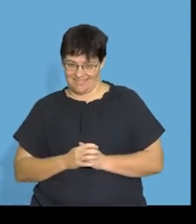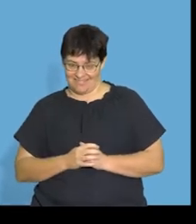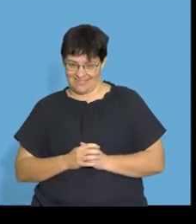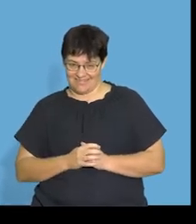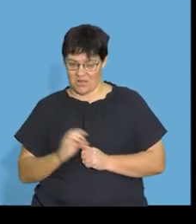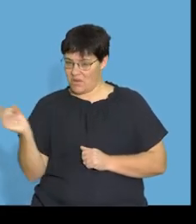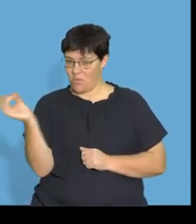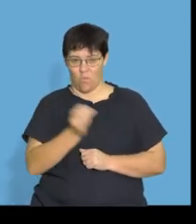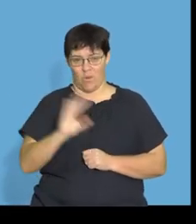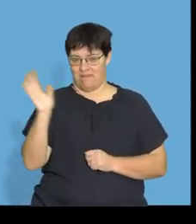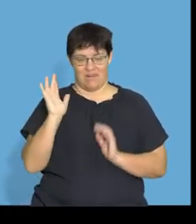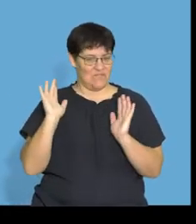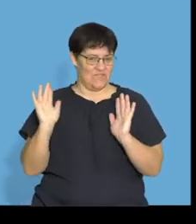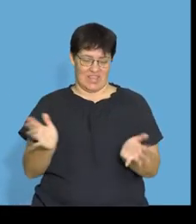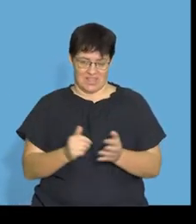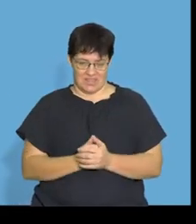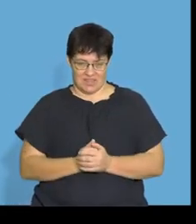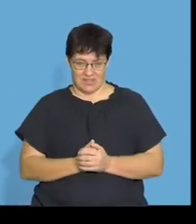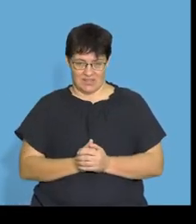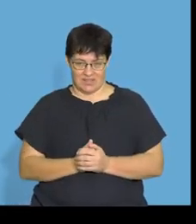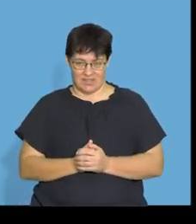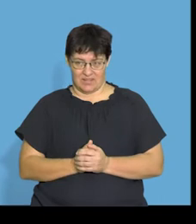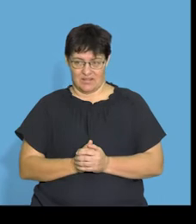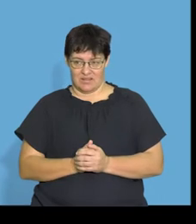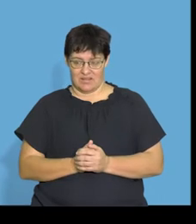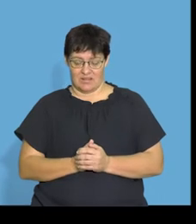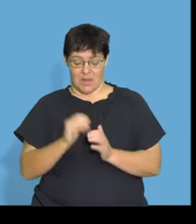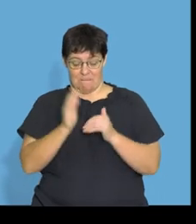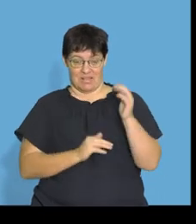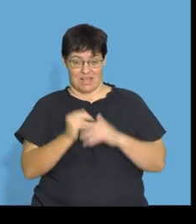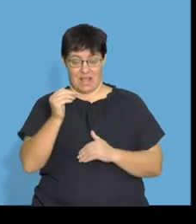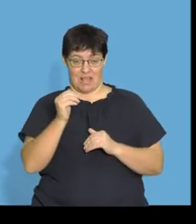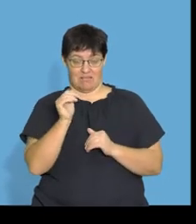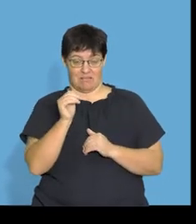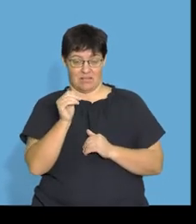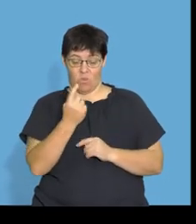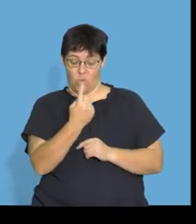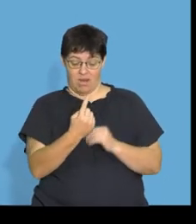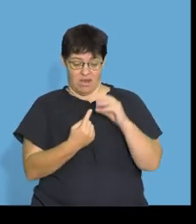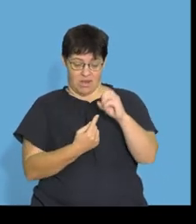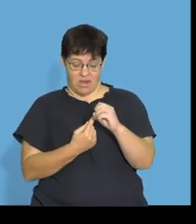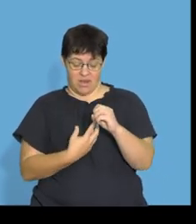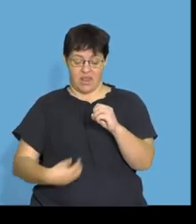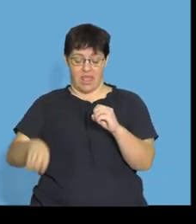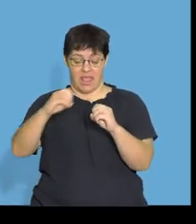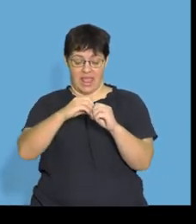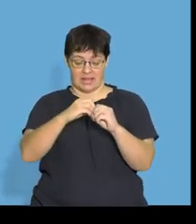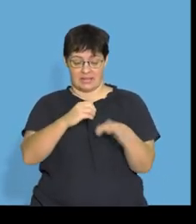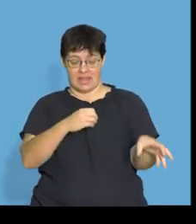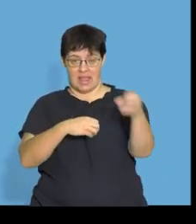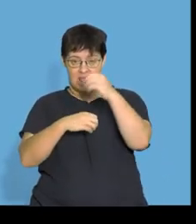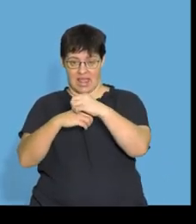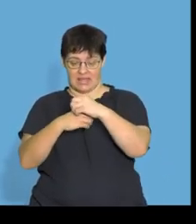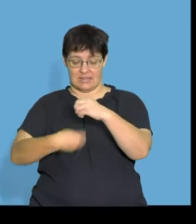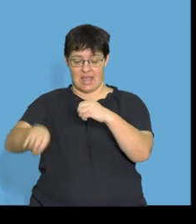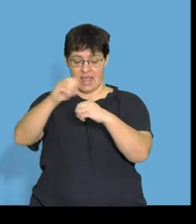One single unit. So we take one building block, and we add them together, and we add